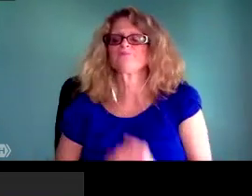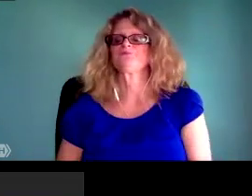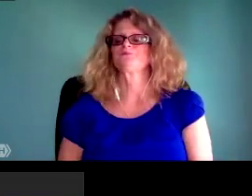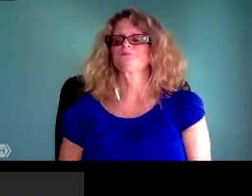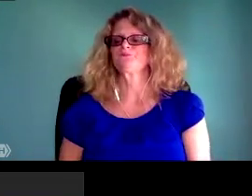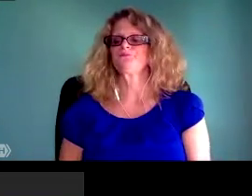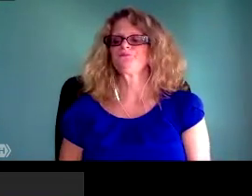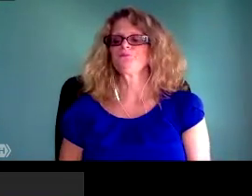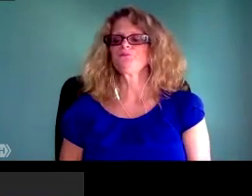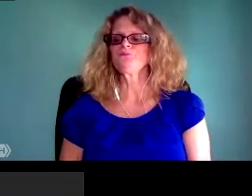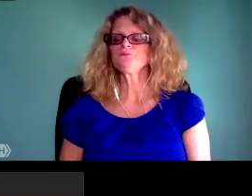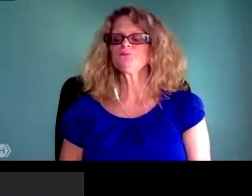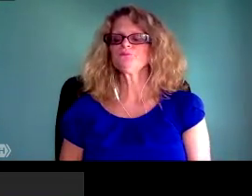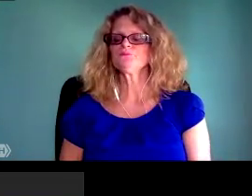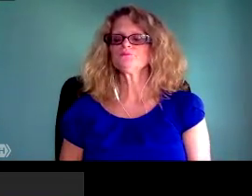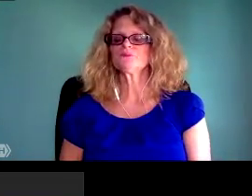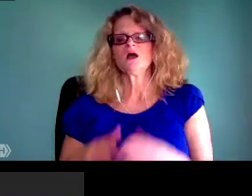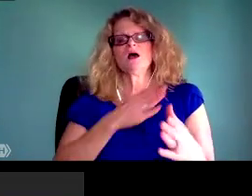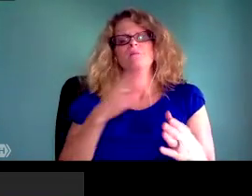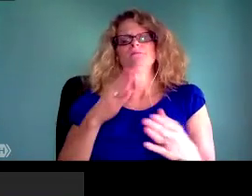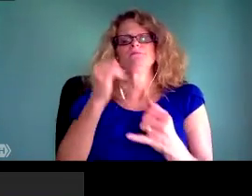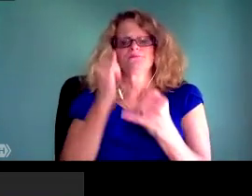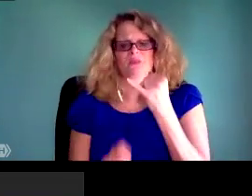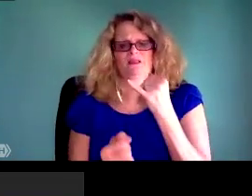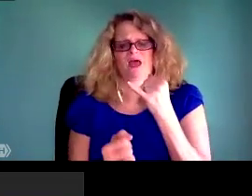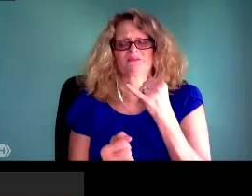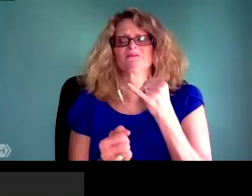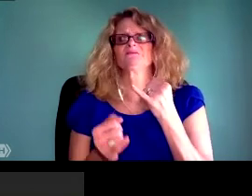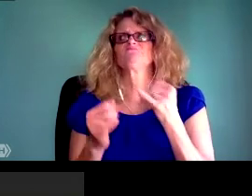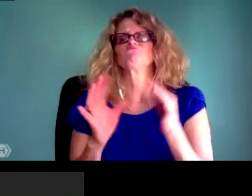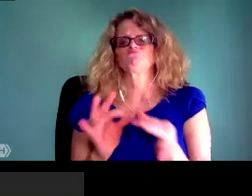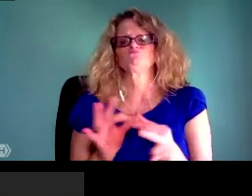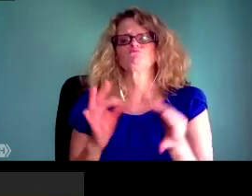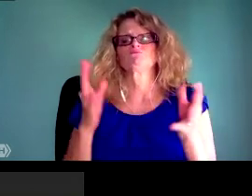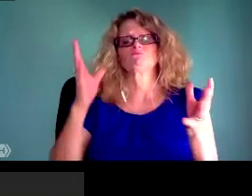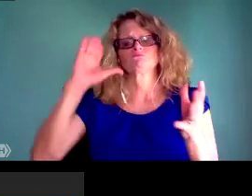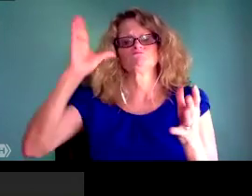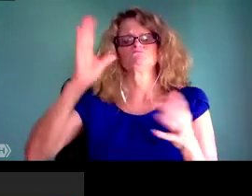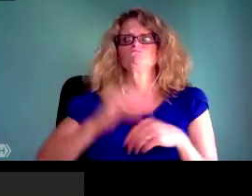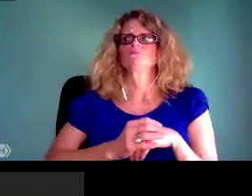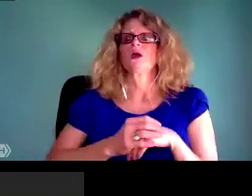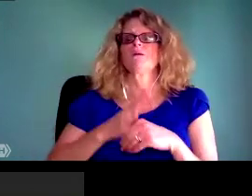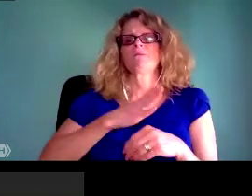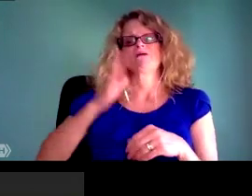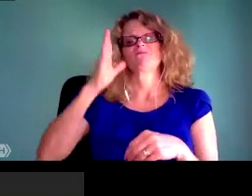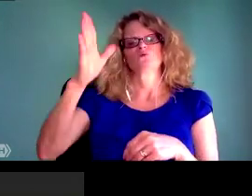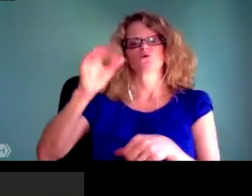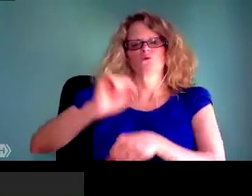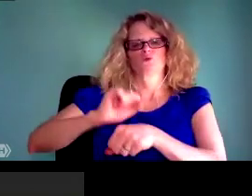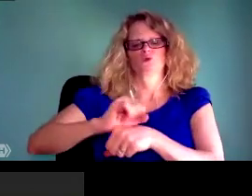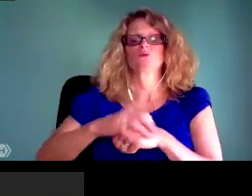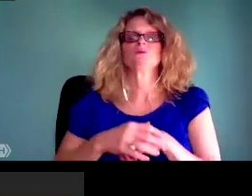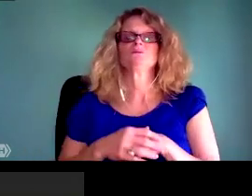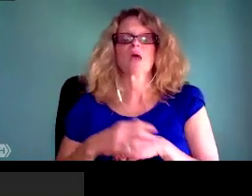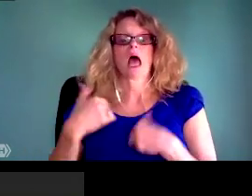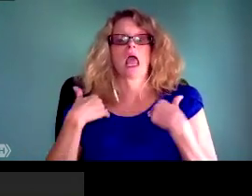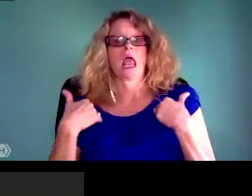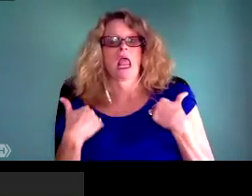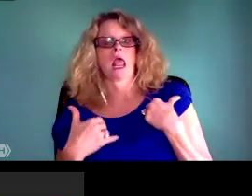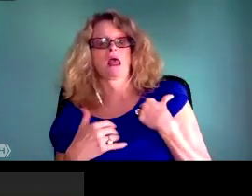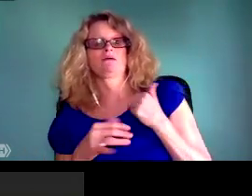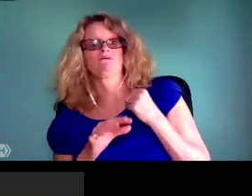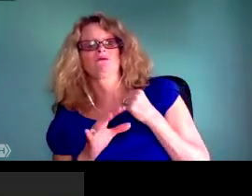think we have to ask ourselves, what does it mean that seven of the 10 most well capitalized companies on planet Earth are tech companies